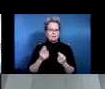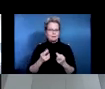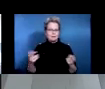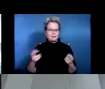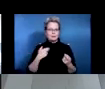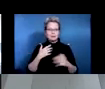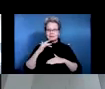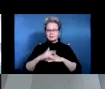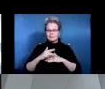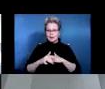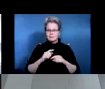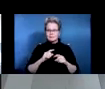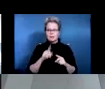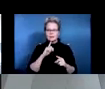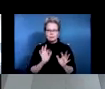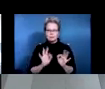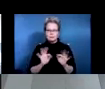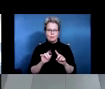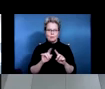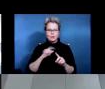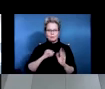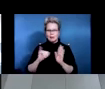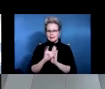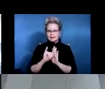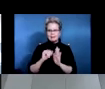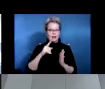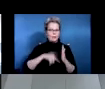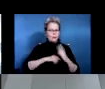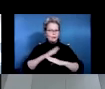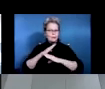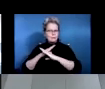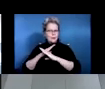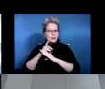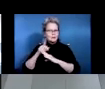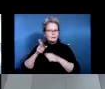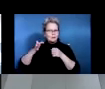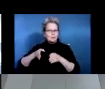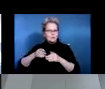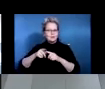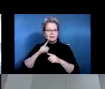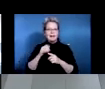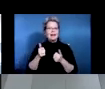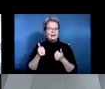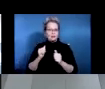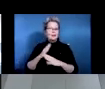barriers are from a discharge home standpoint, um, and within my role was able to help coordinate that service for him as well.